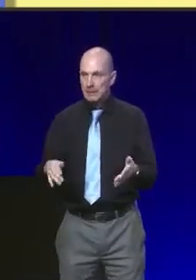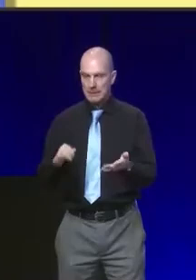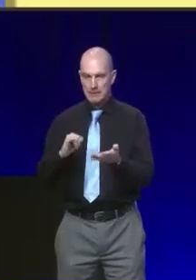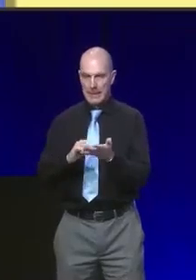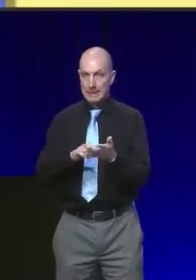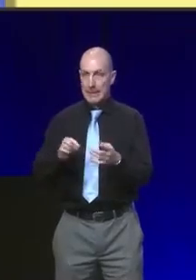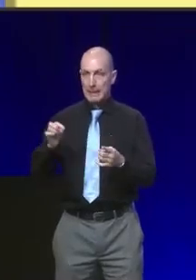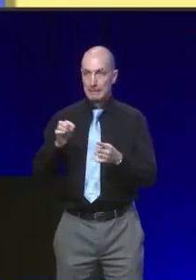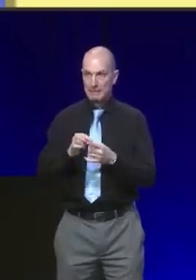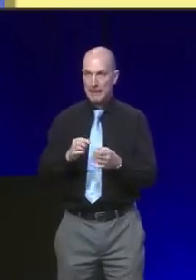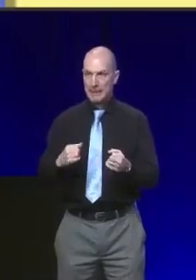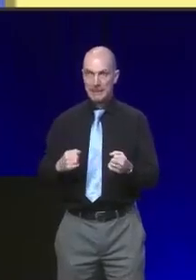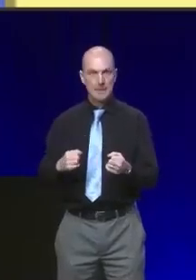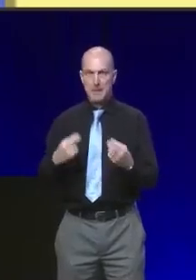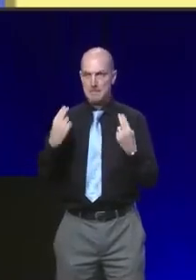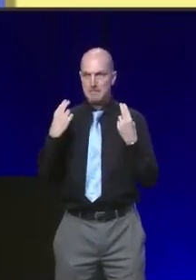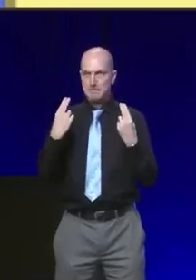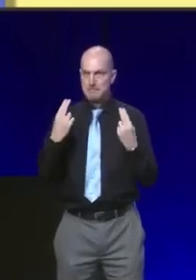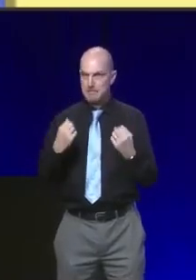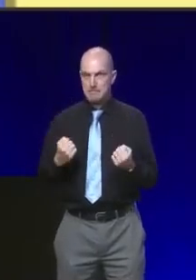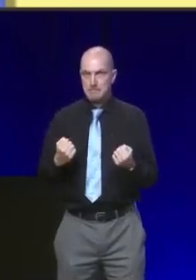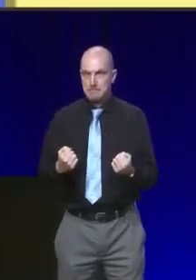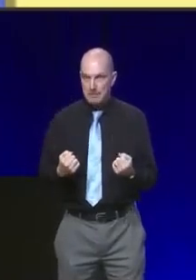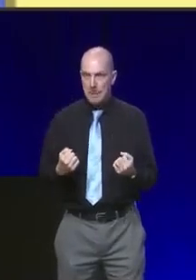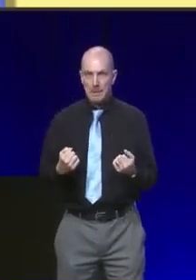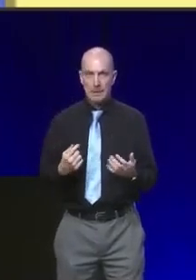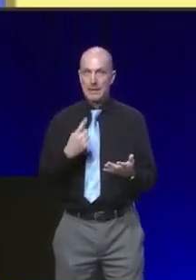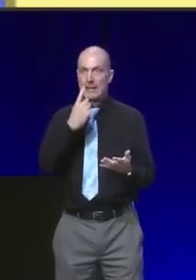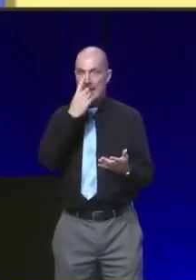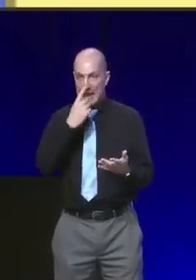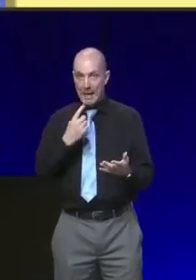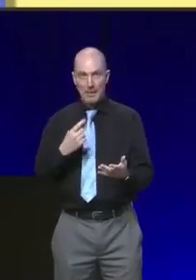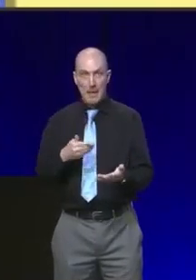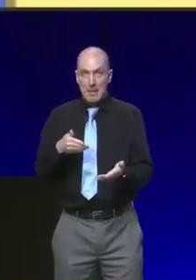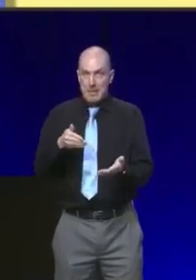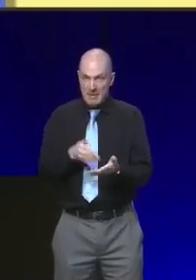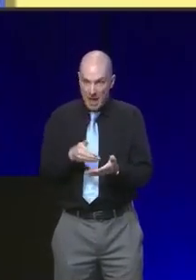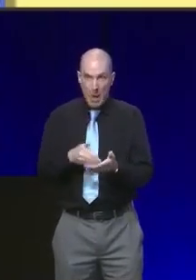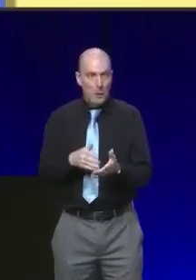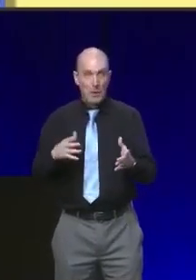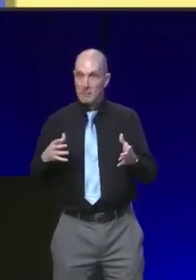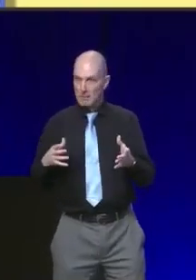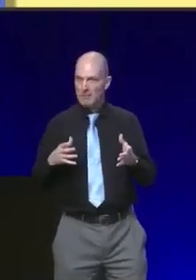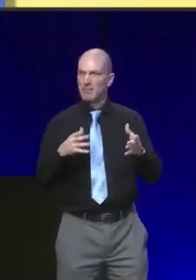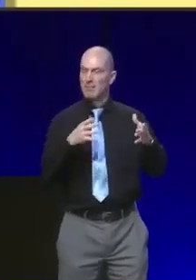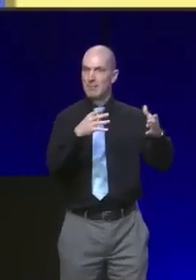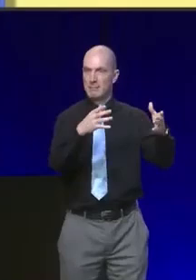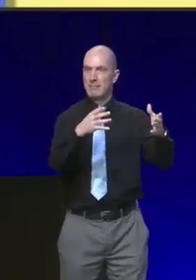stepped up then that we are able to deliver for the people of Scotland now.